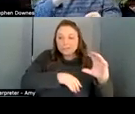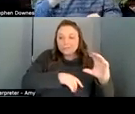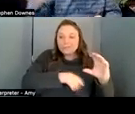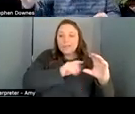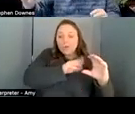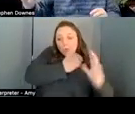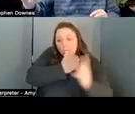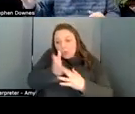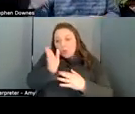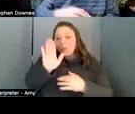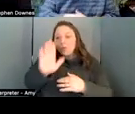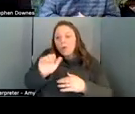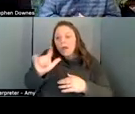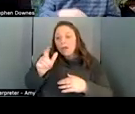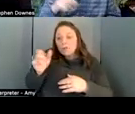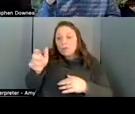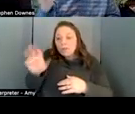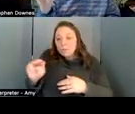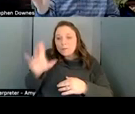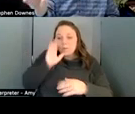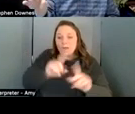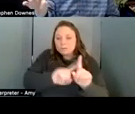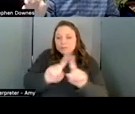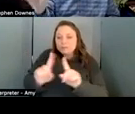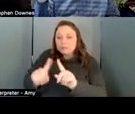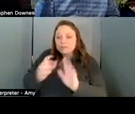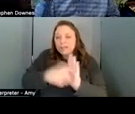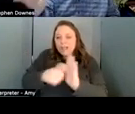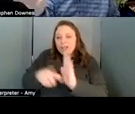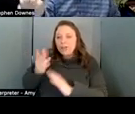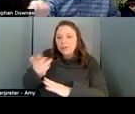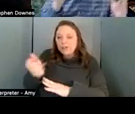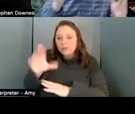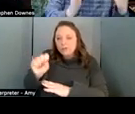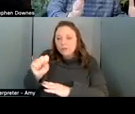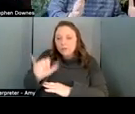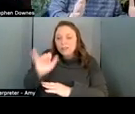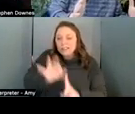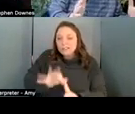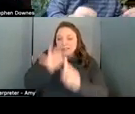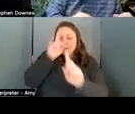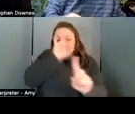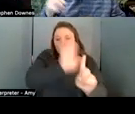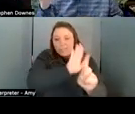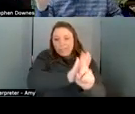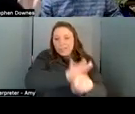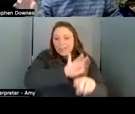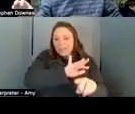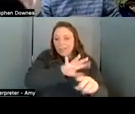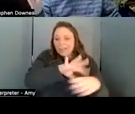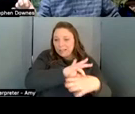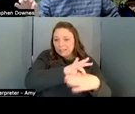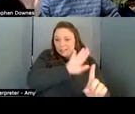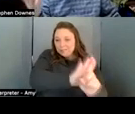you get a string of characters that string of characters is unique to that piece of content so